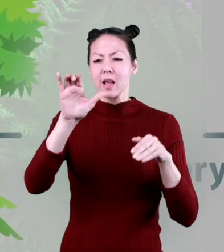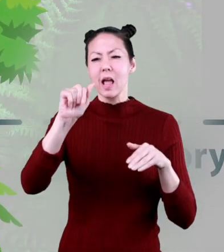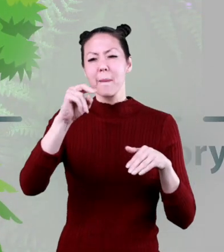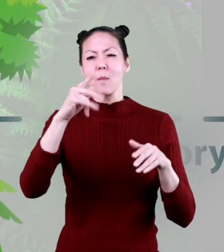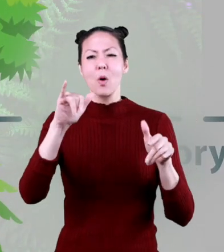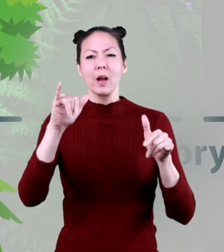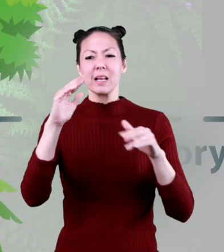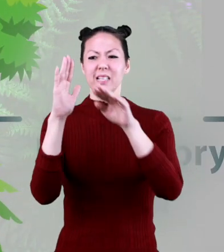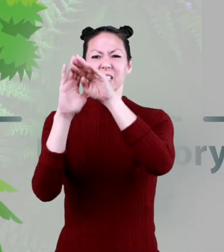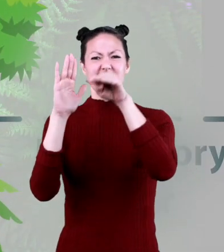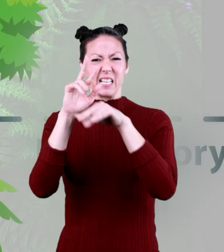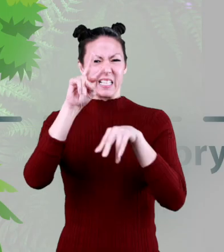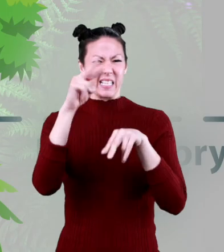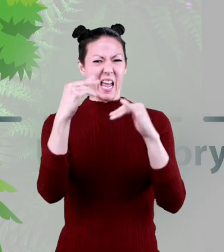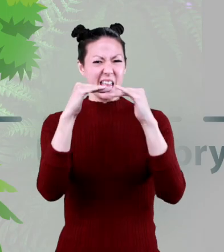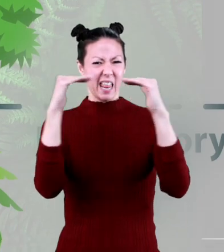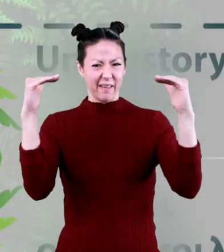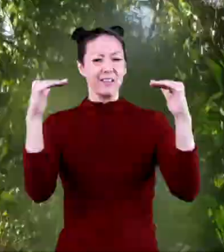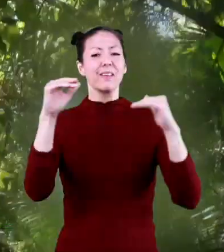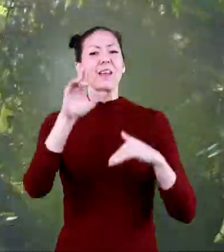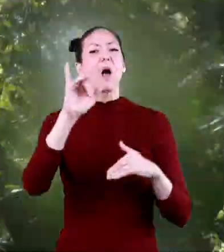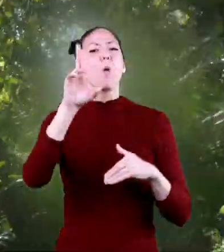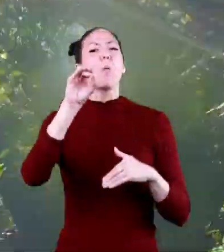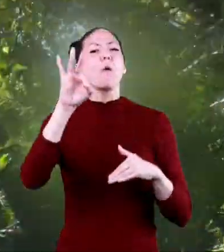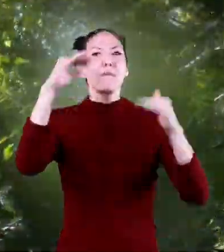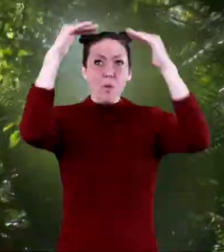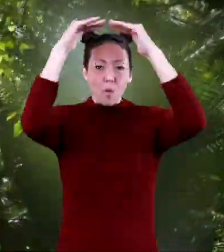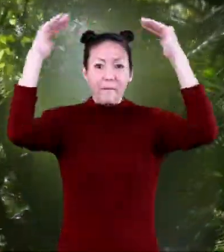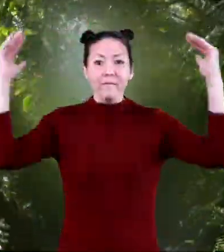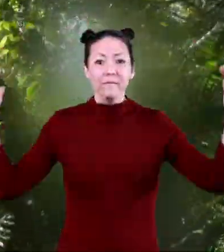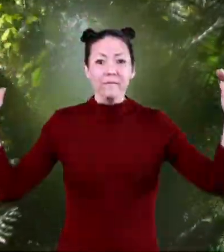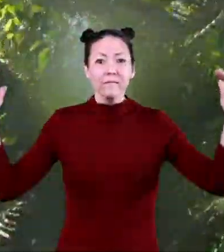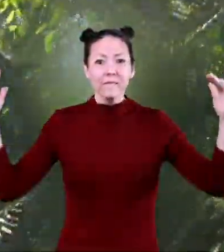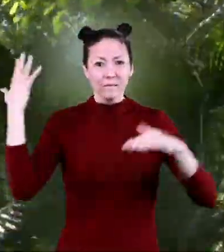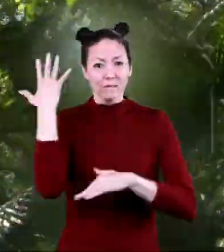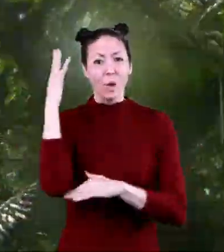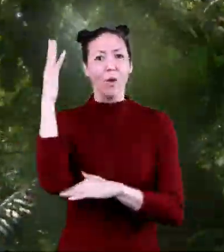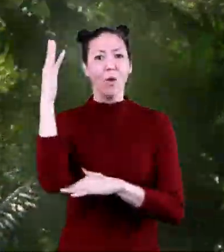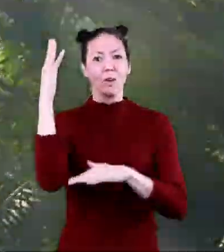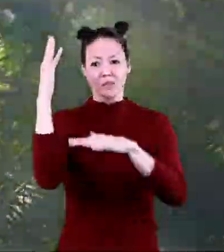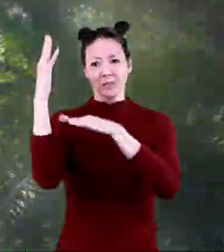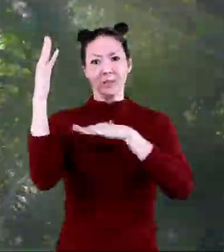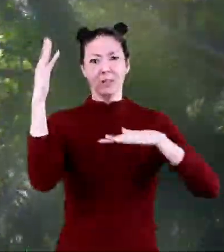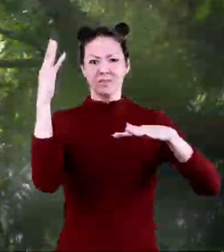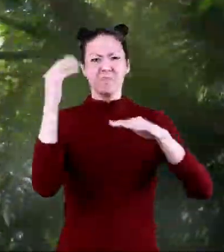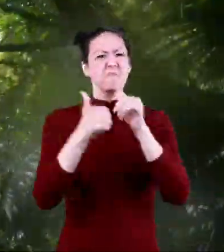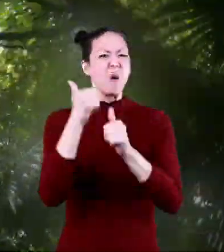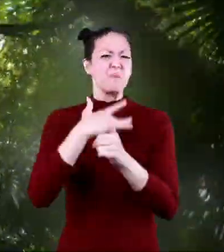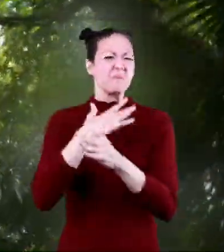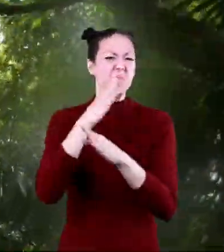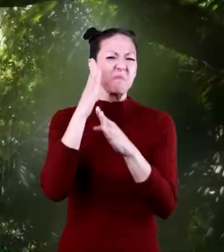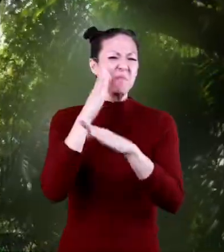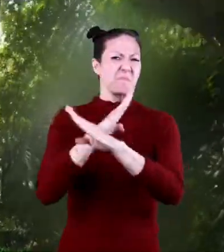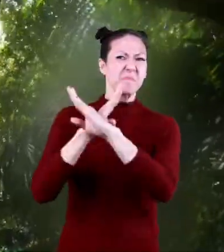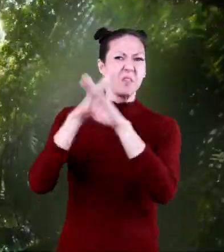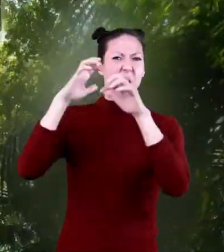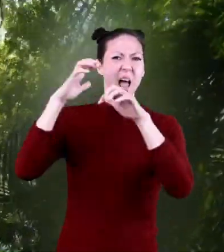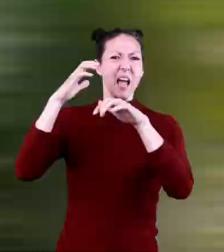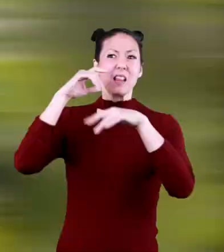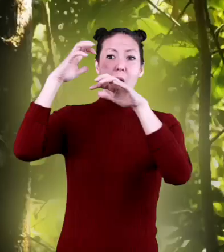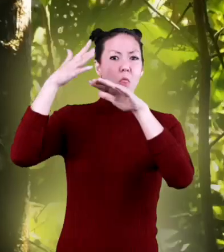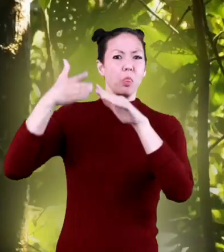canopy layer. The canopy is like a roof to the rest of the rainforest, stopping most of the rain.